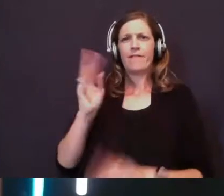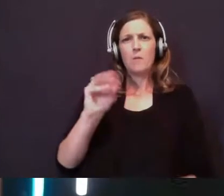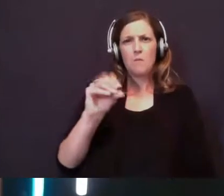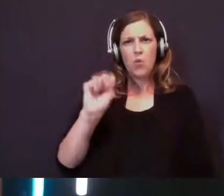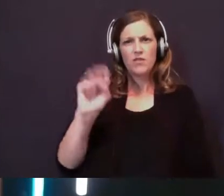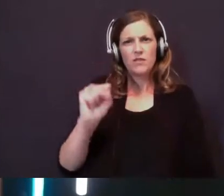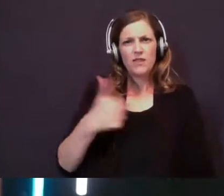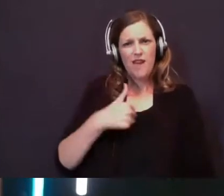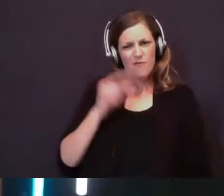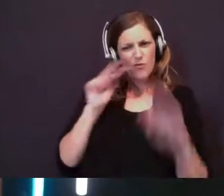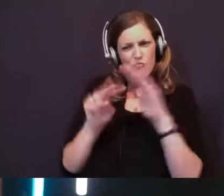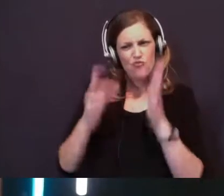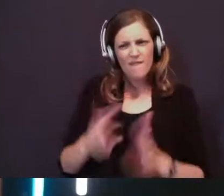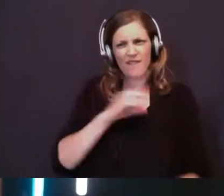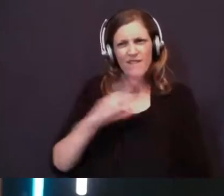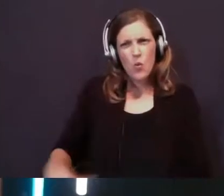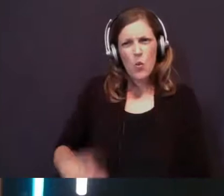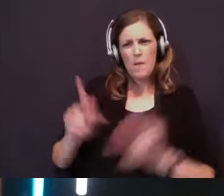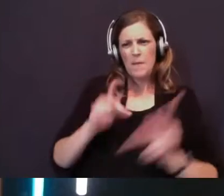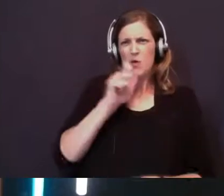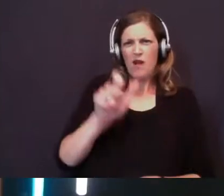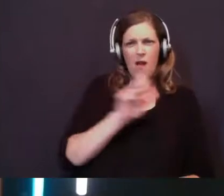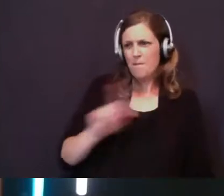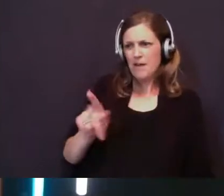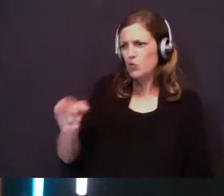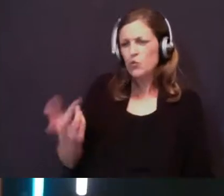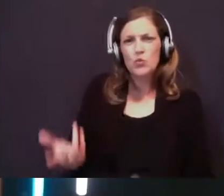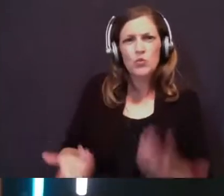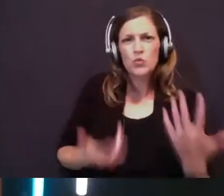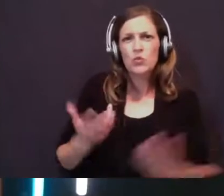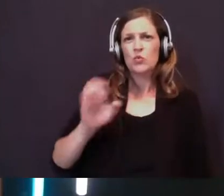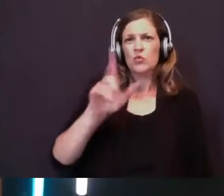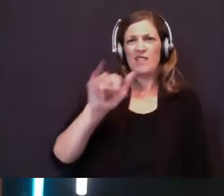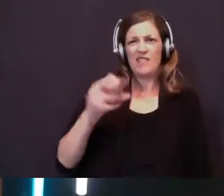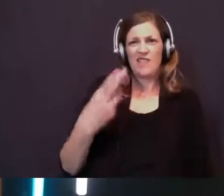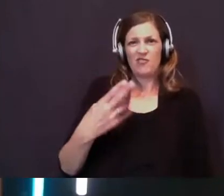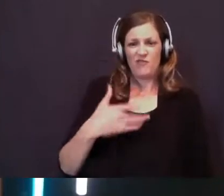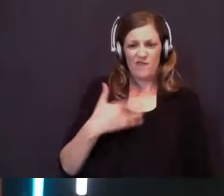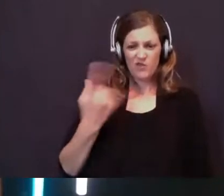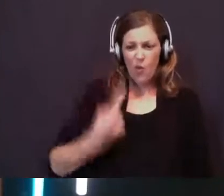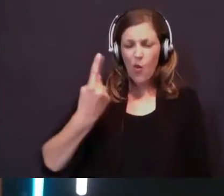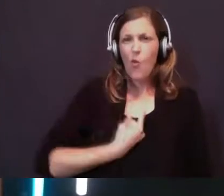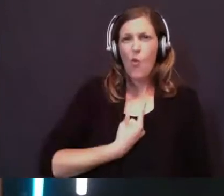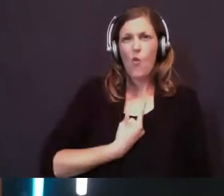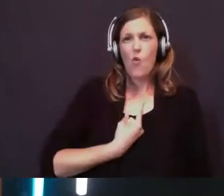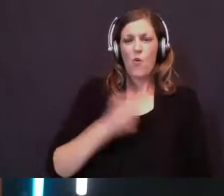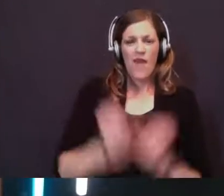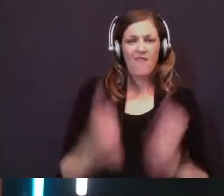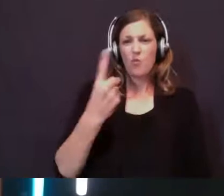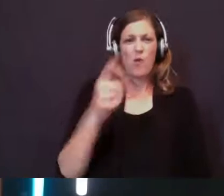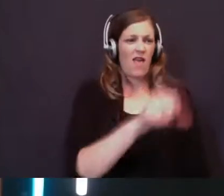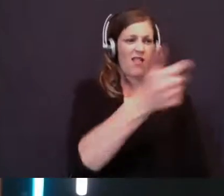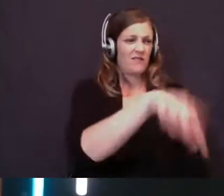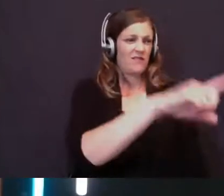Lord. And these people aren't turning. Elijah contends that he is alone, that everyone else has forsaken God. But he